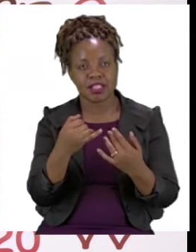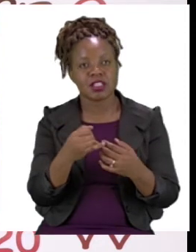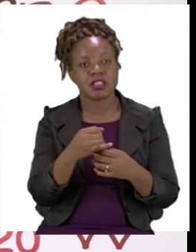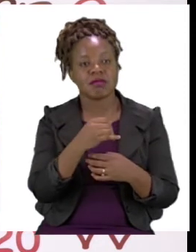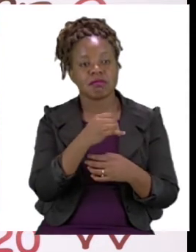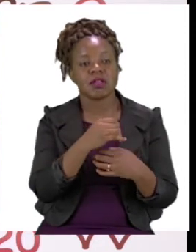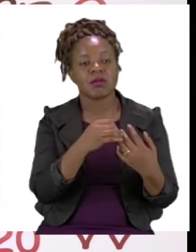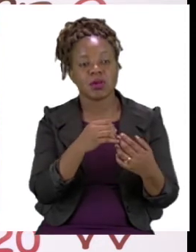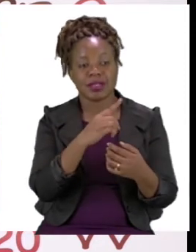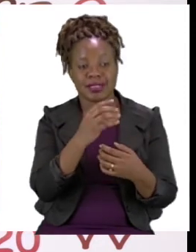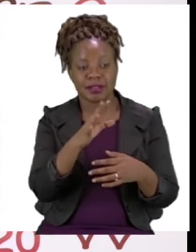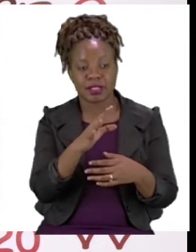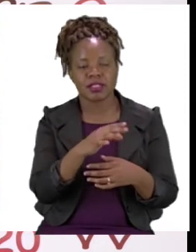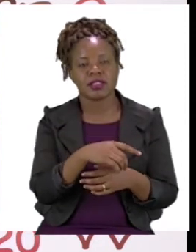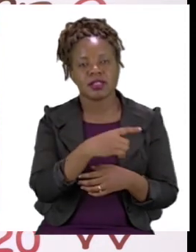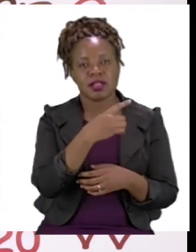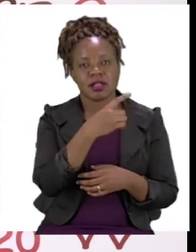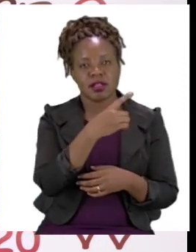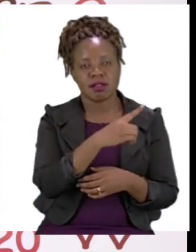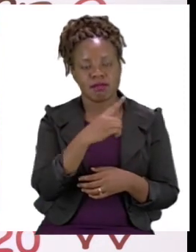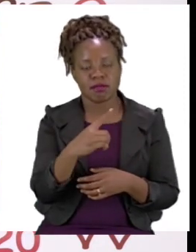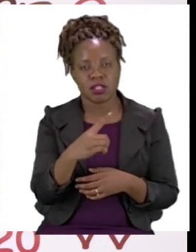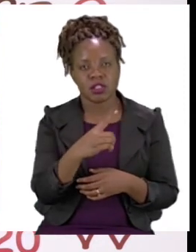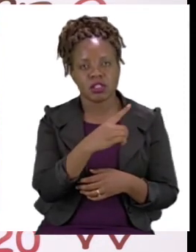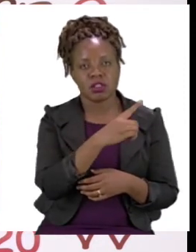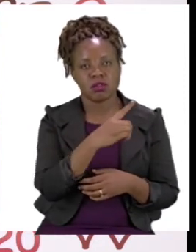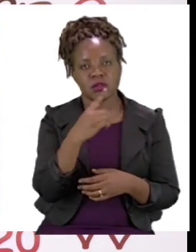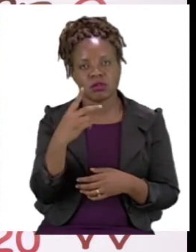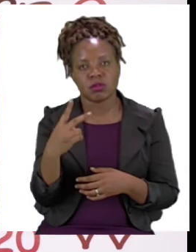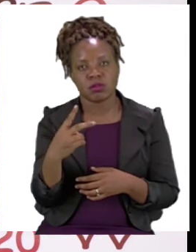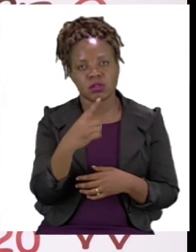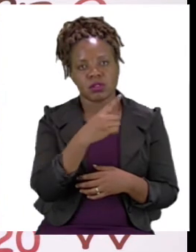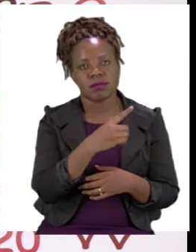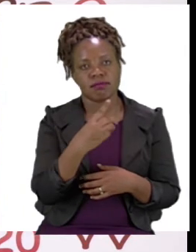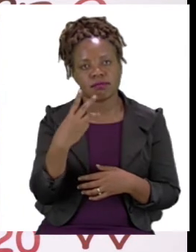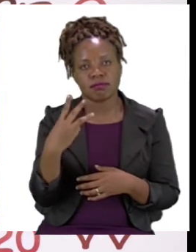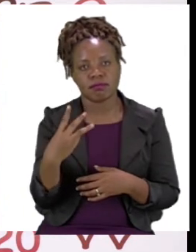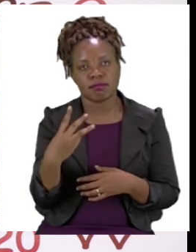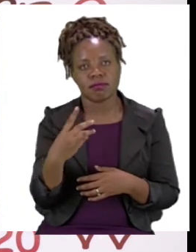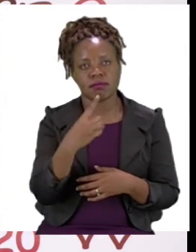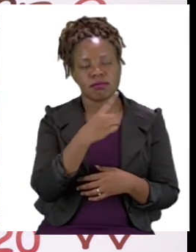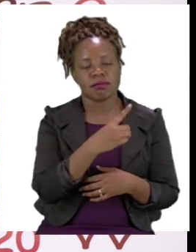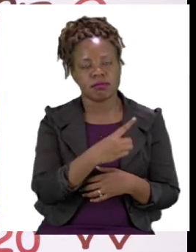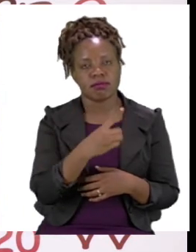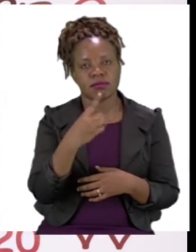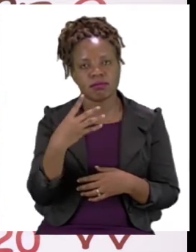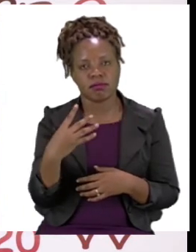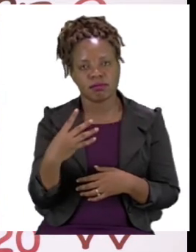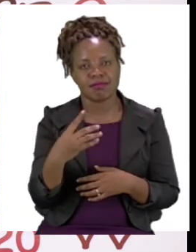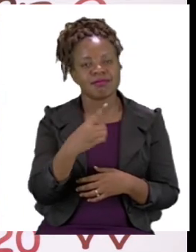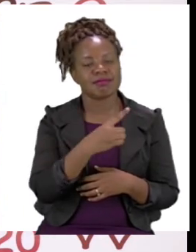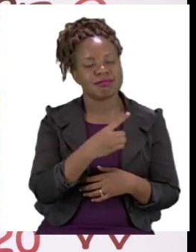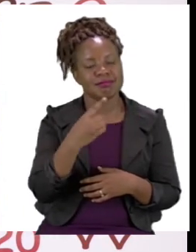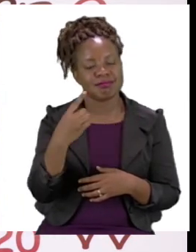10. Let us go. 11, 12, 13, 14,